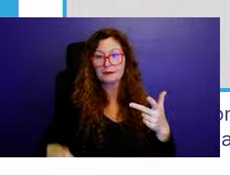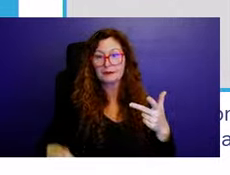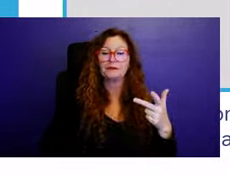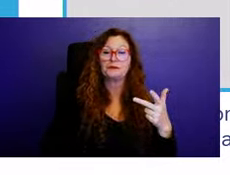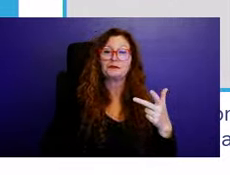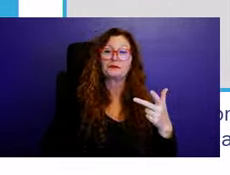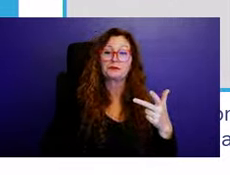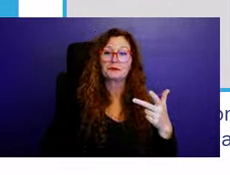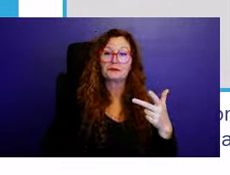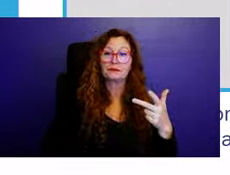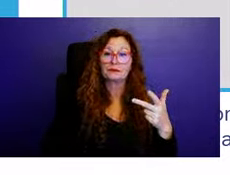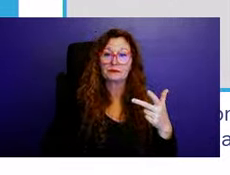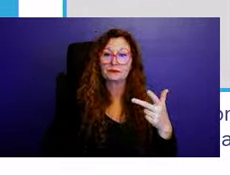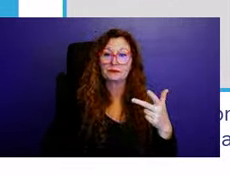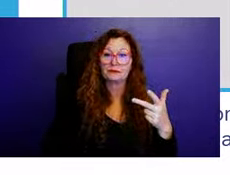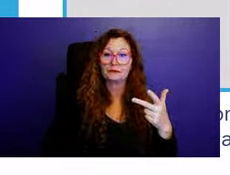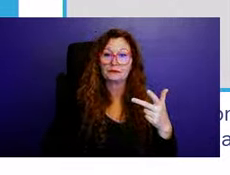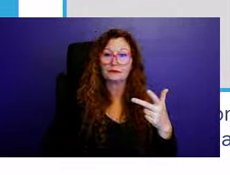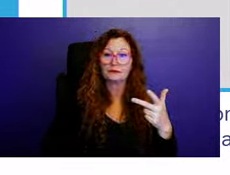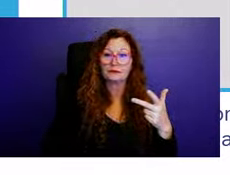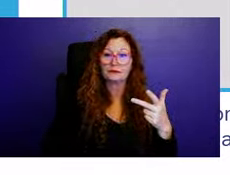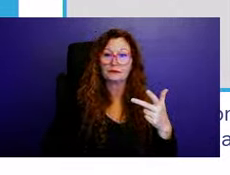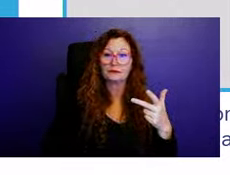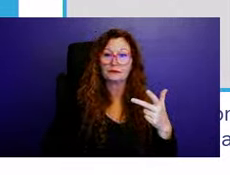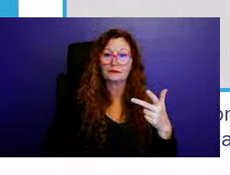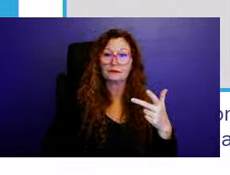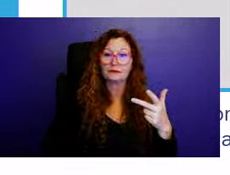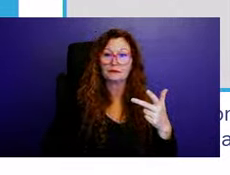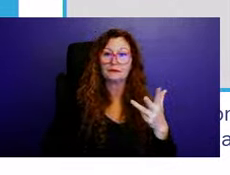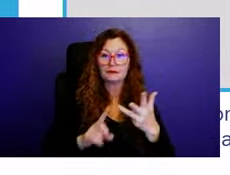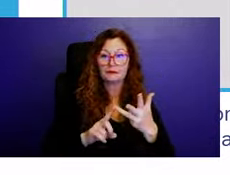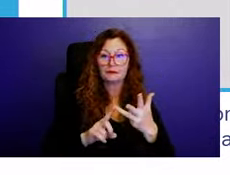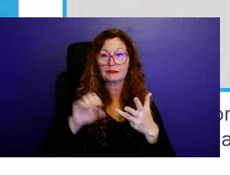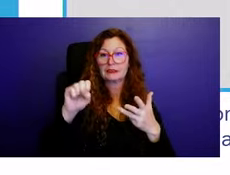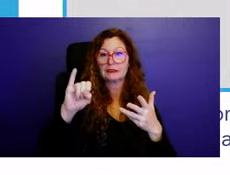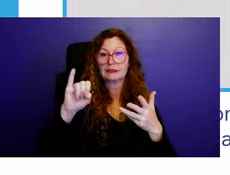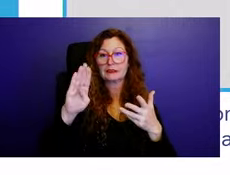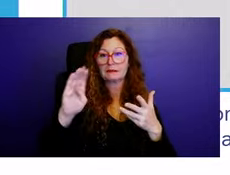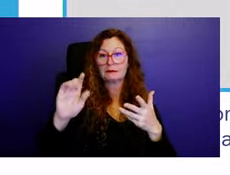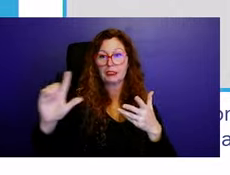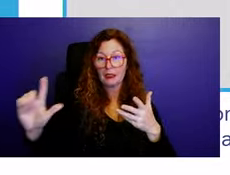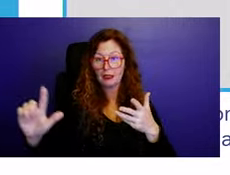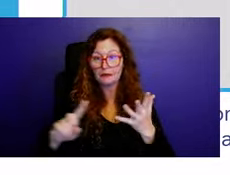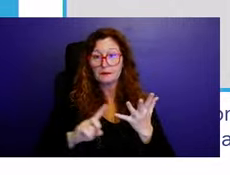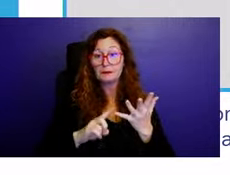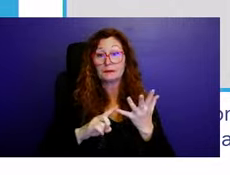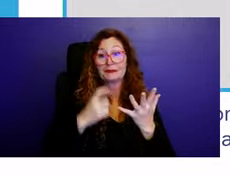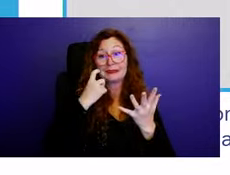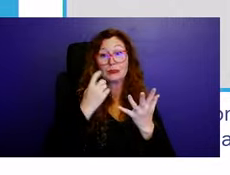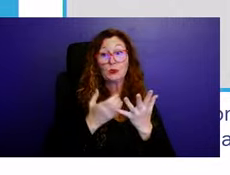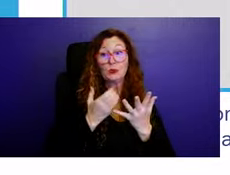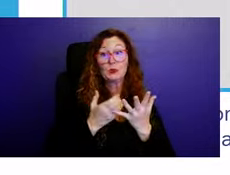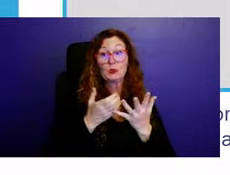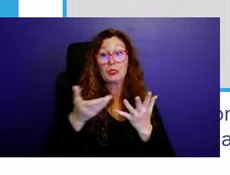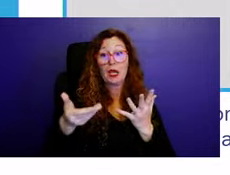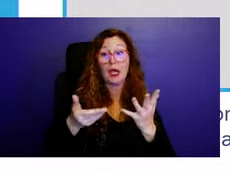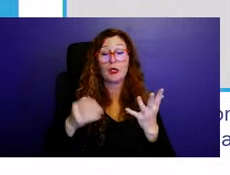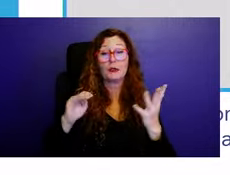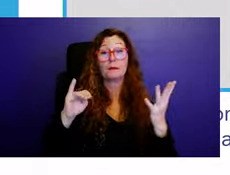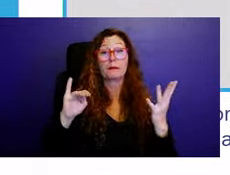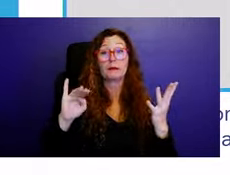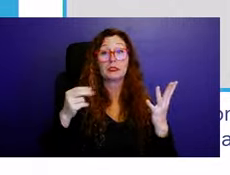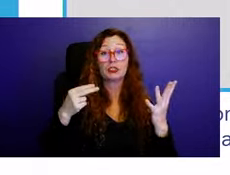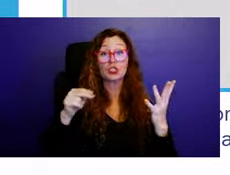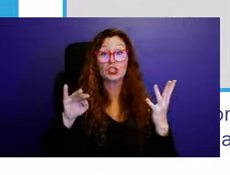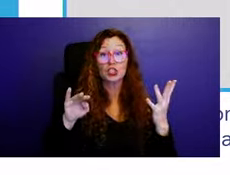and then we also have one planner one, which is Sabelle Baudet and our newest hire is Michelle McLean, uh, who is a new